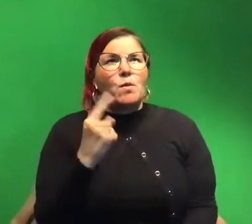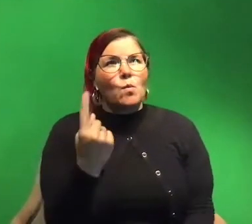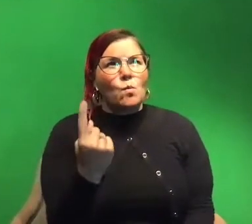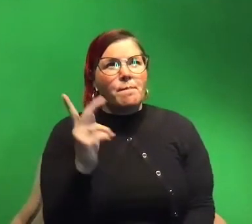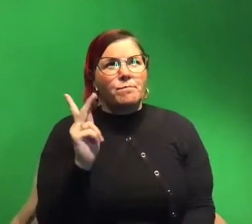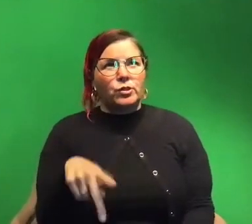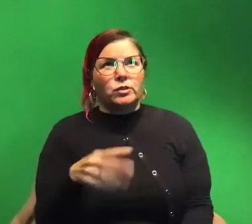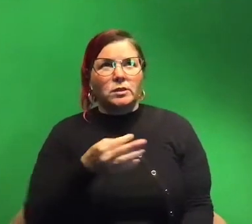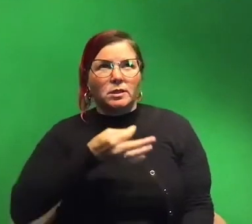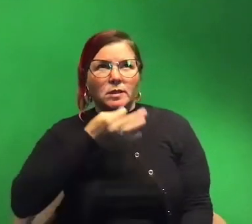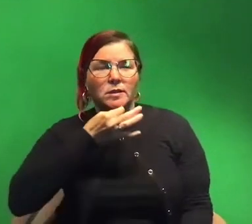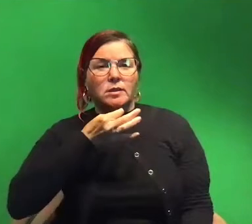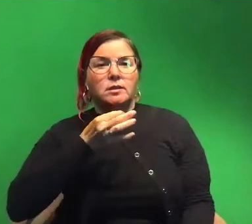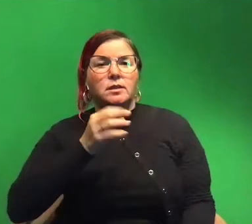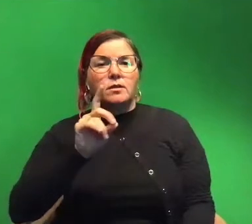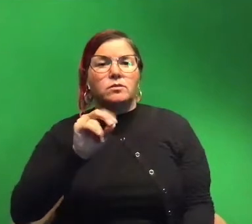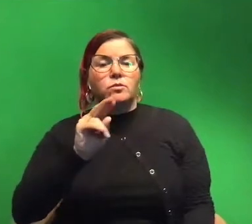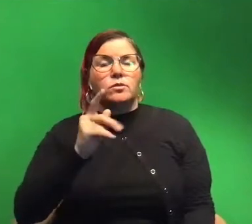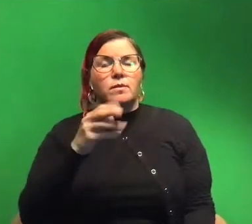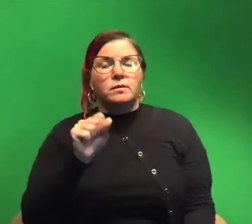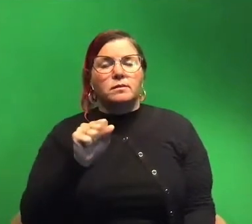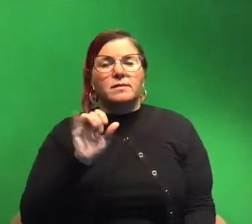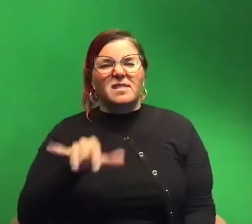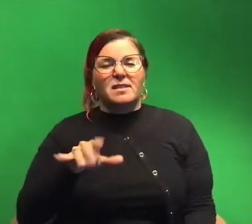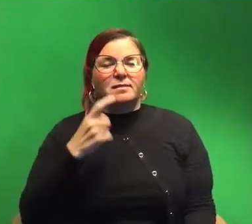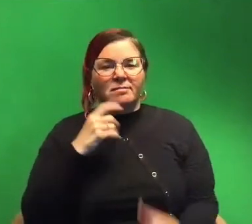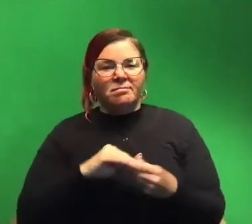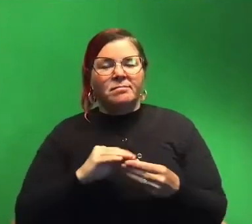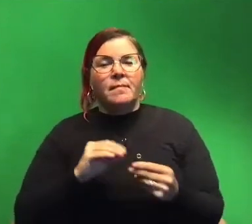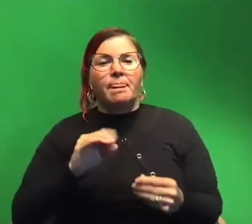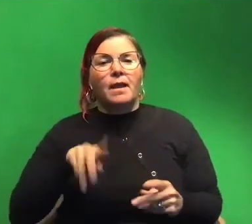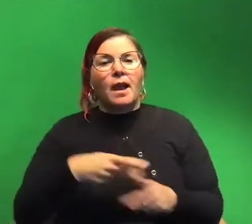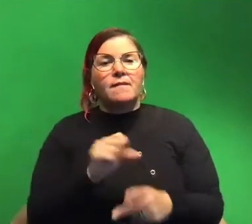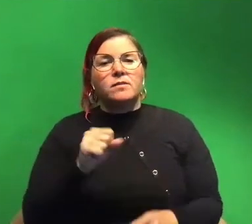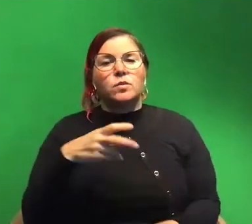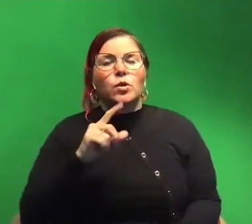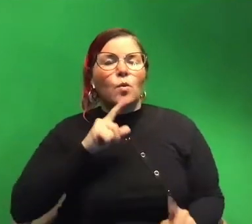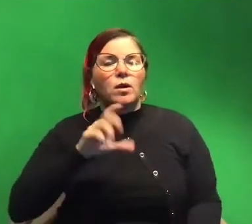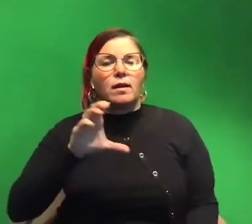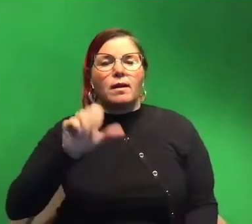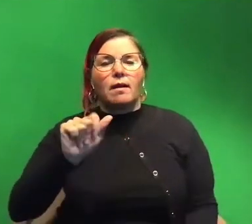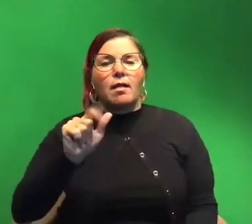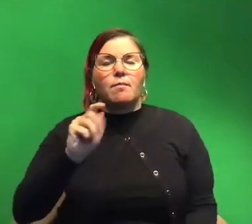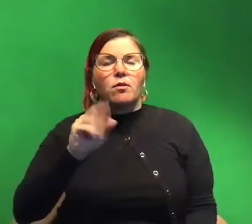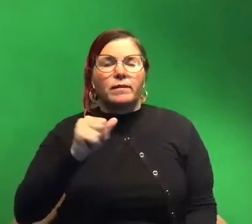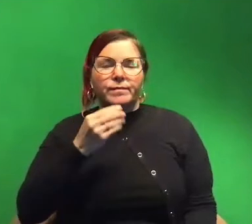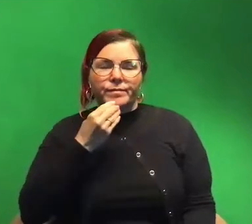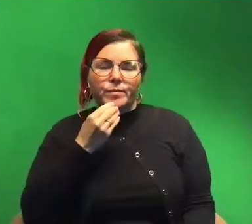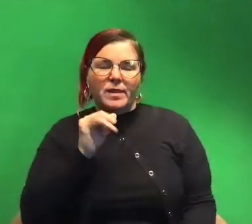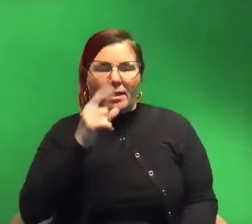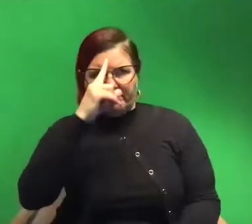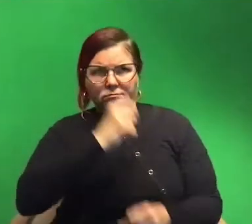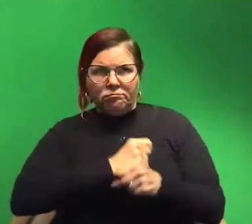who's who's gotten a Dory Toothist. So the the like the kind of squid that you'd get when you get order calamari basically is the kind of squid you should be imagining.